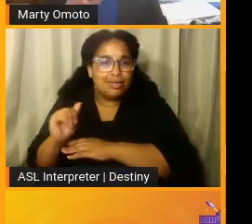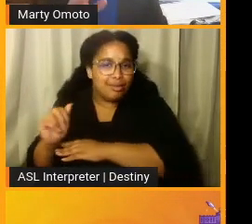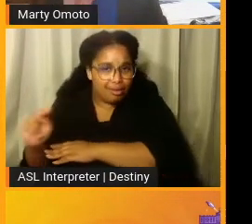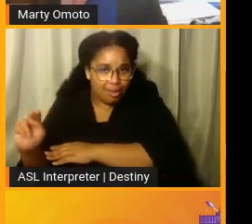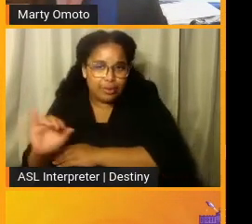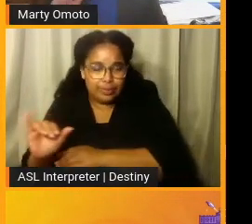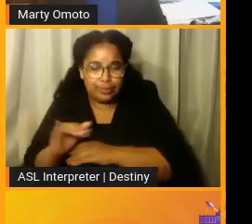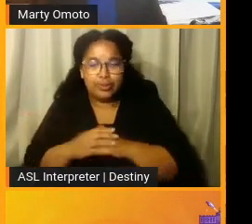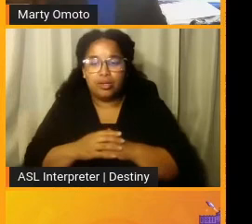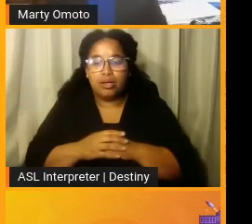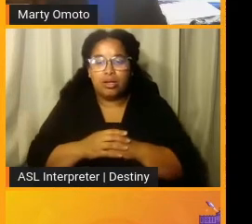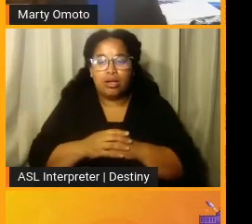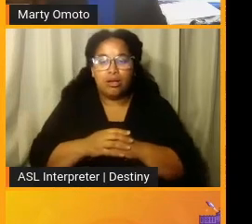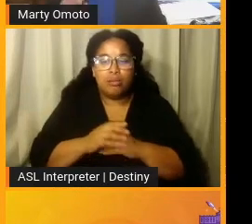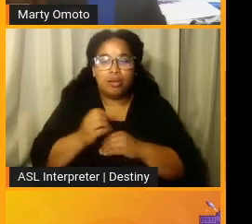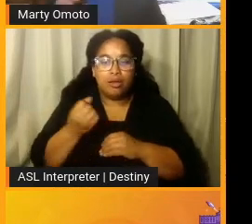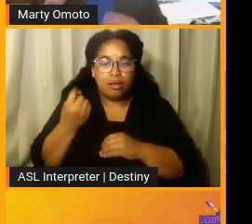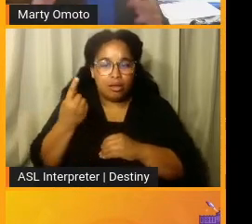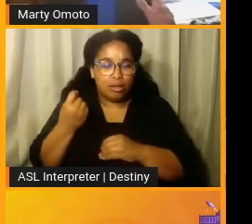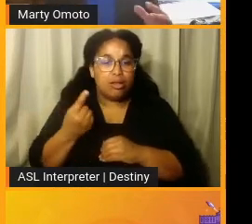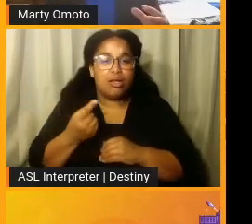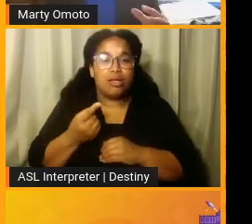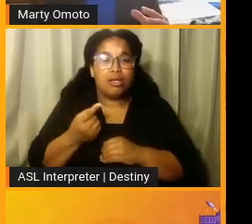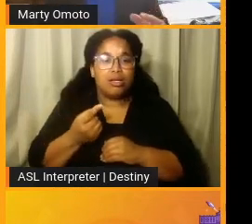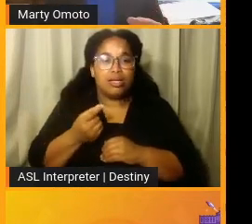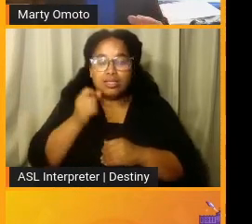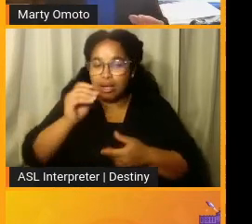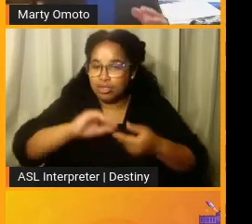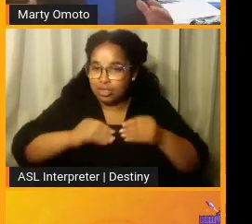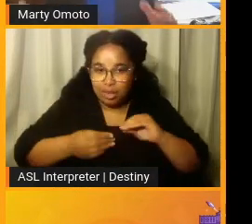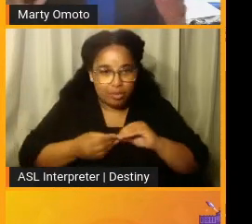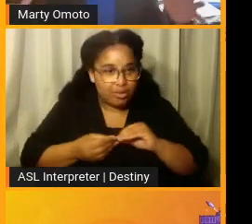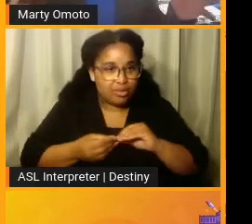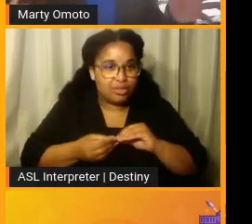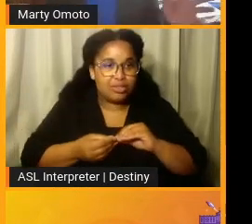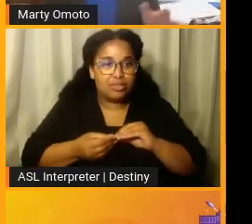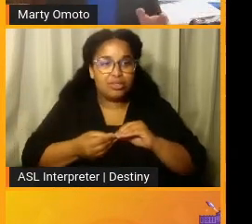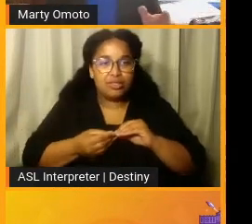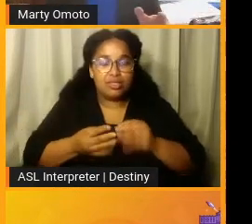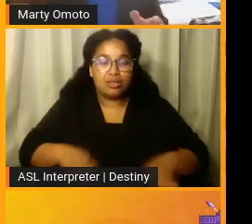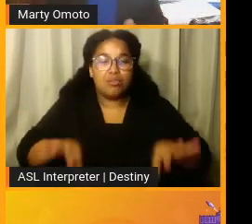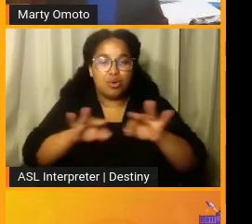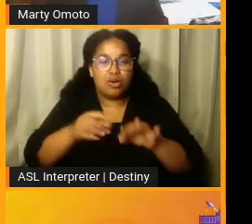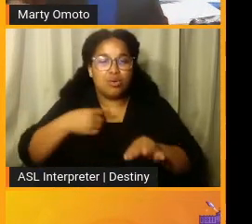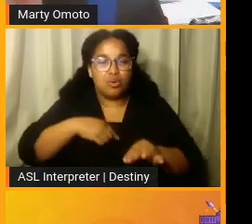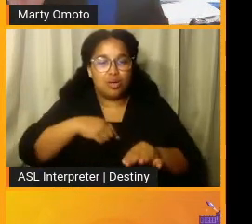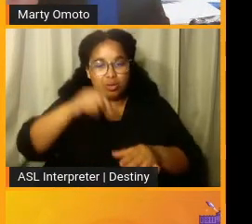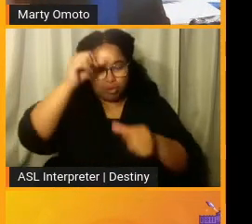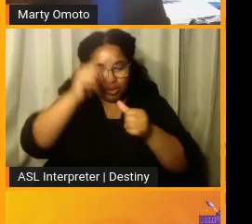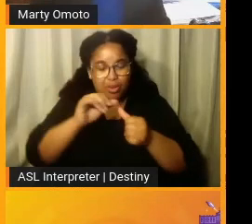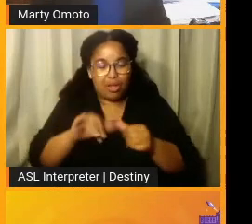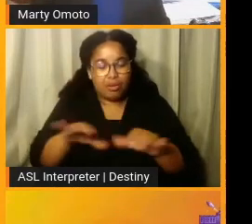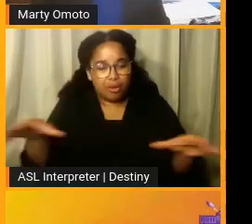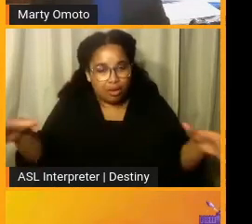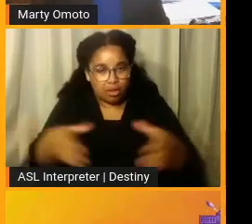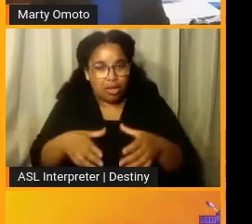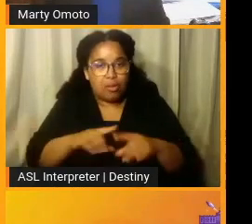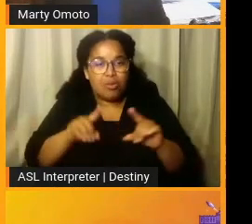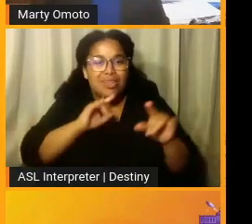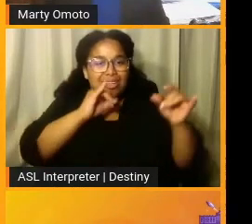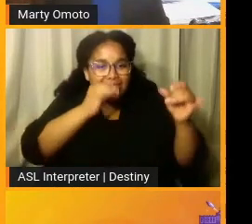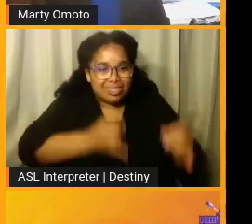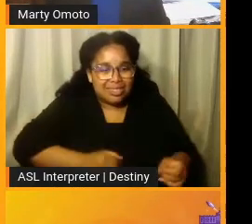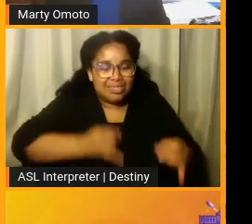But what it comes down to is not just the numbers. And that's important that we stay banded together, but it's the individual